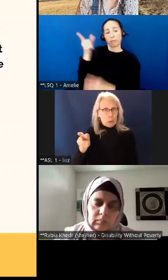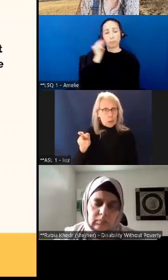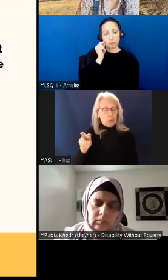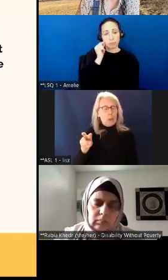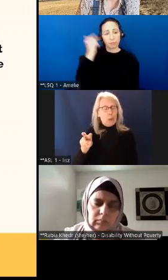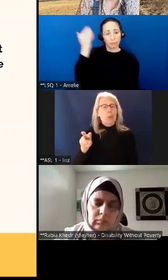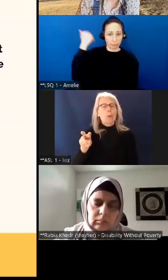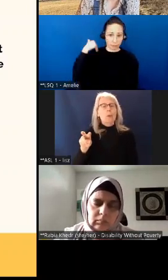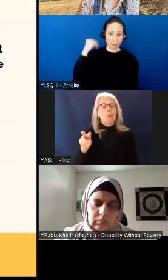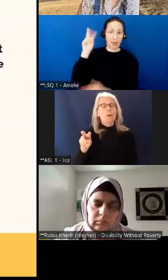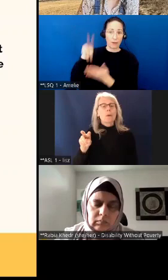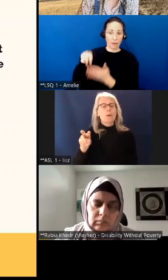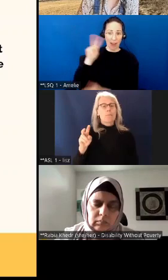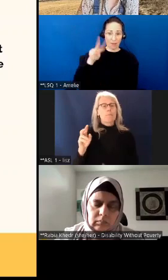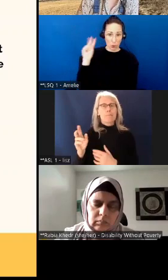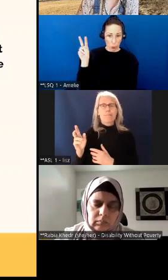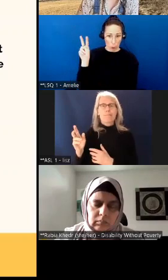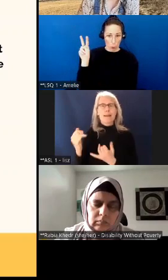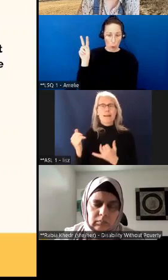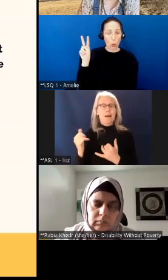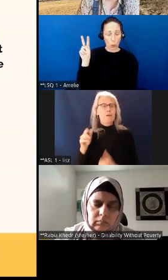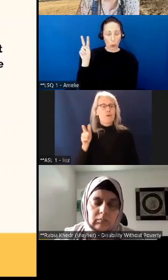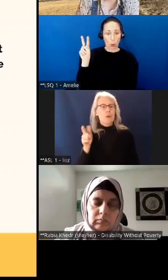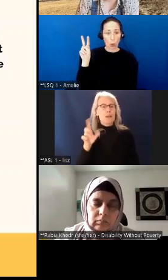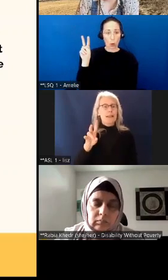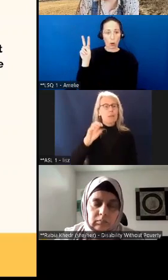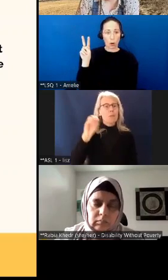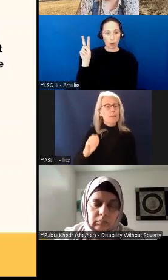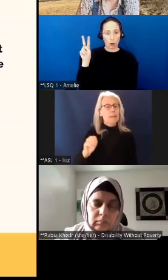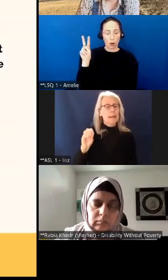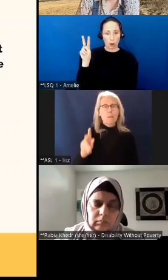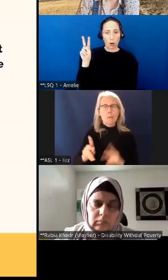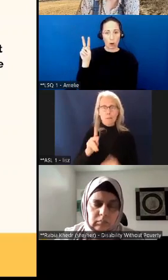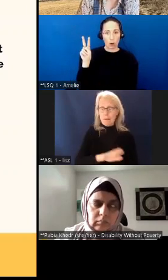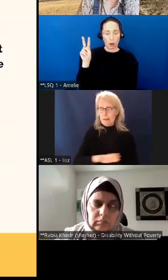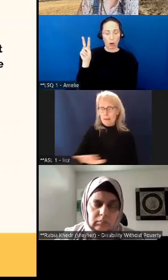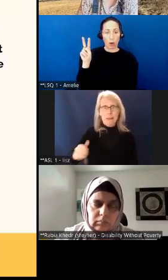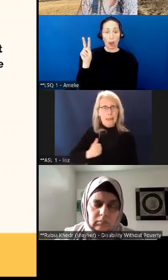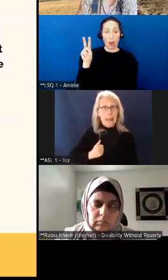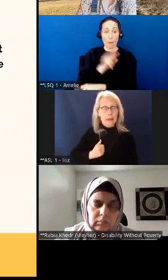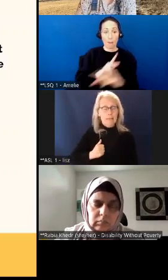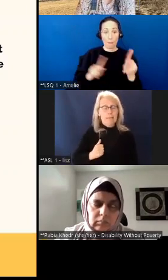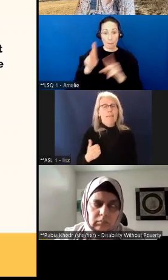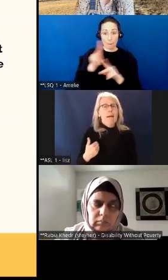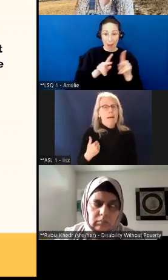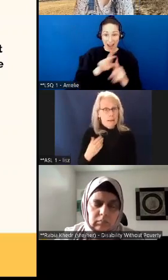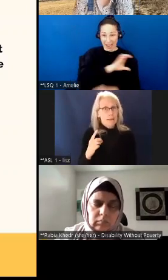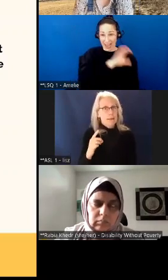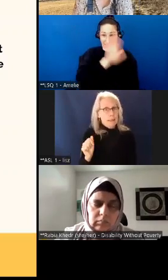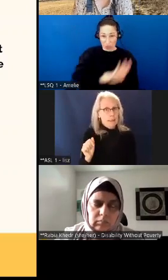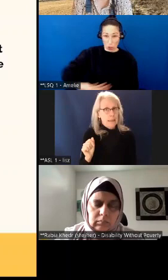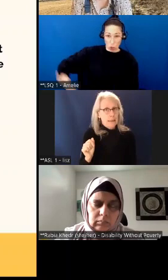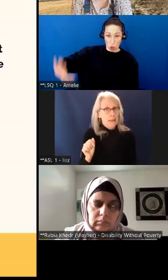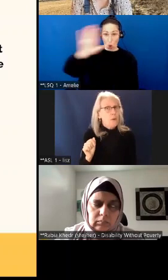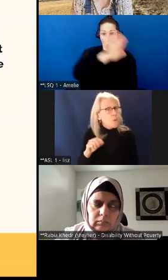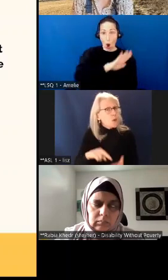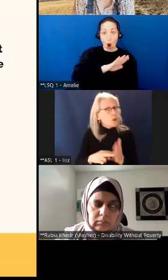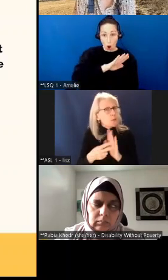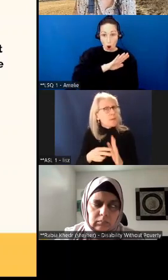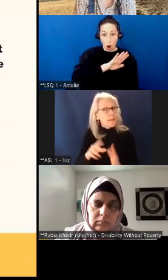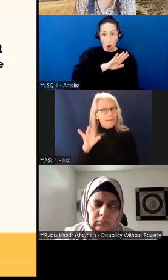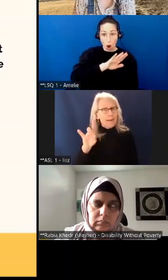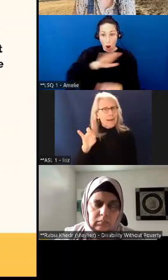now have 27% of the population are disabled. So that's approximately 8 million